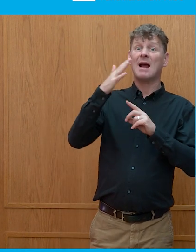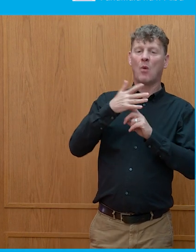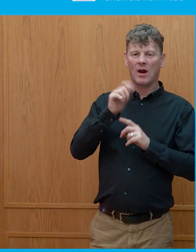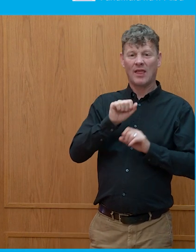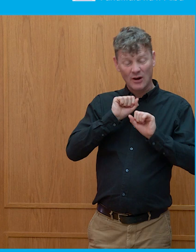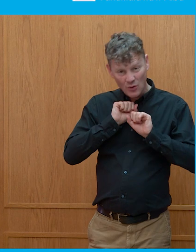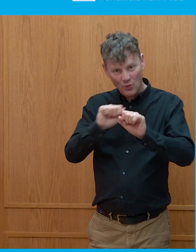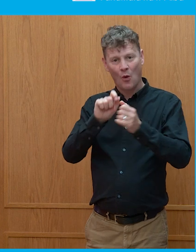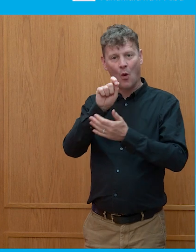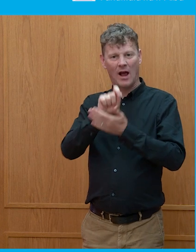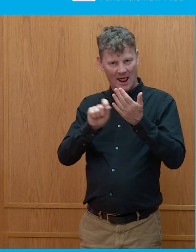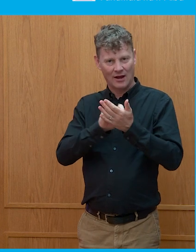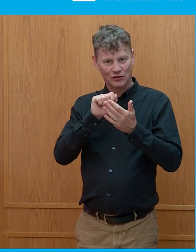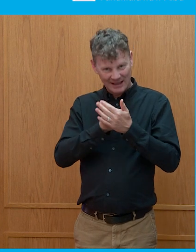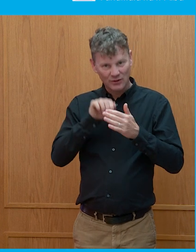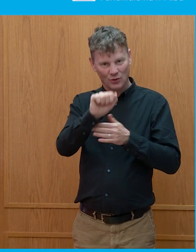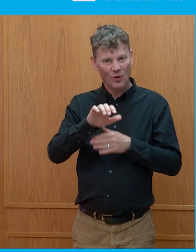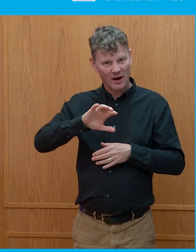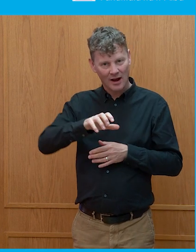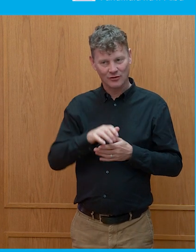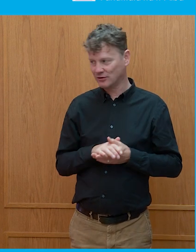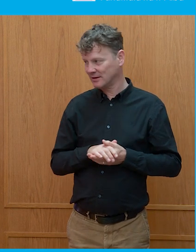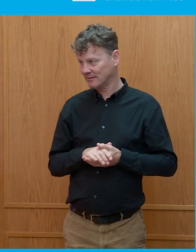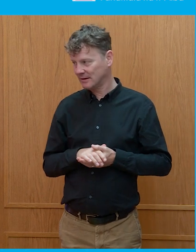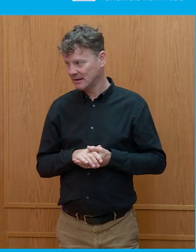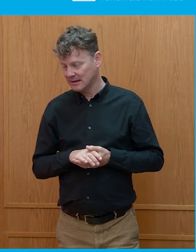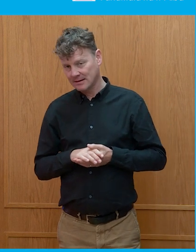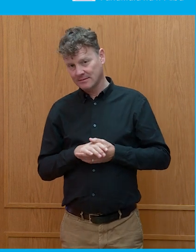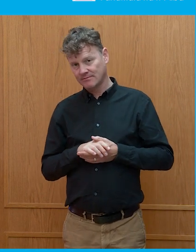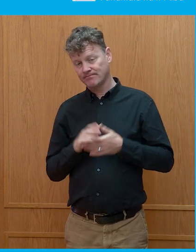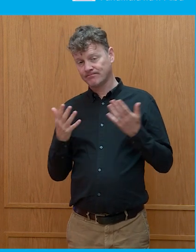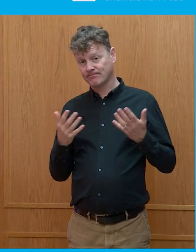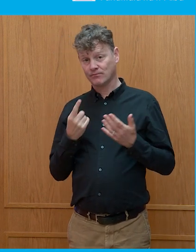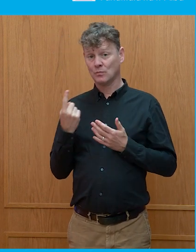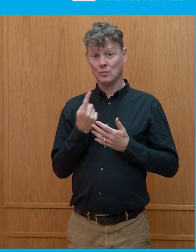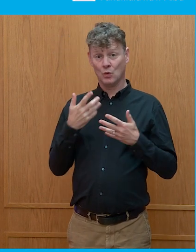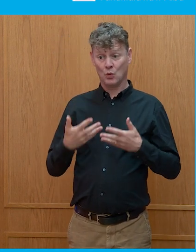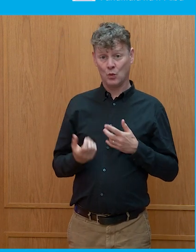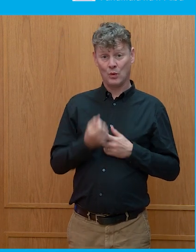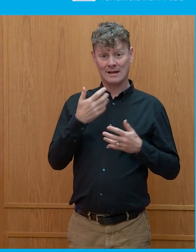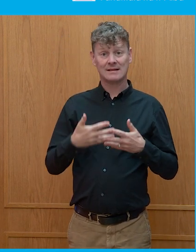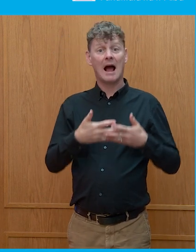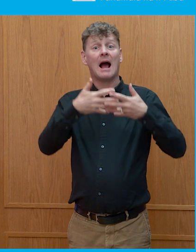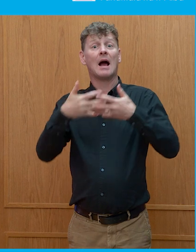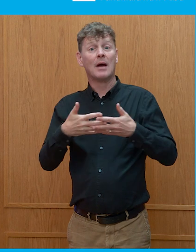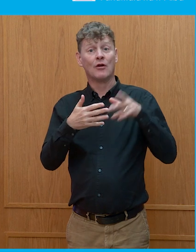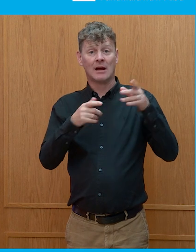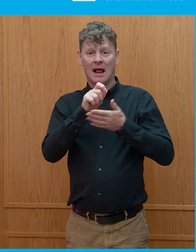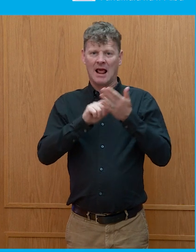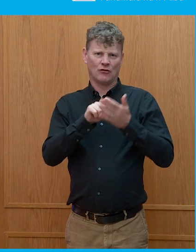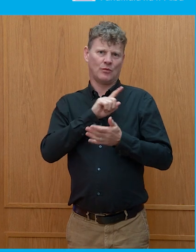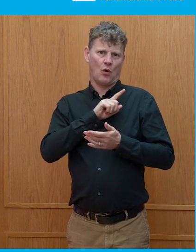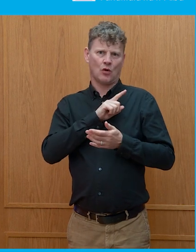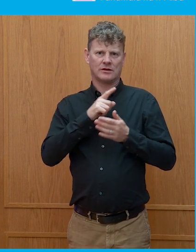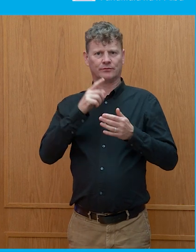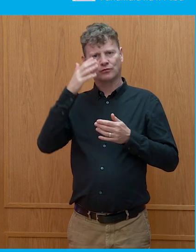the outcome of your own election, to some extent, at least, and who wins that, particularly given Trump's kind